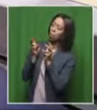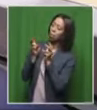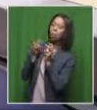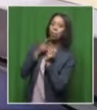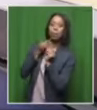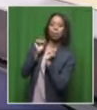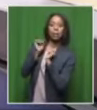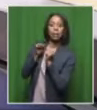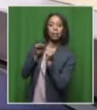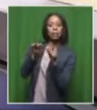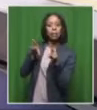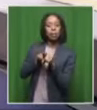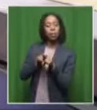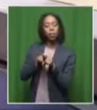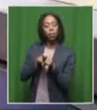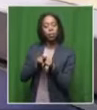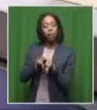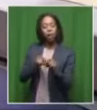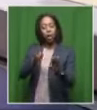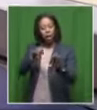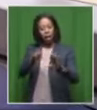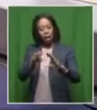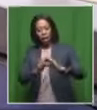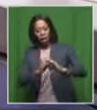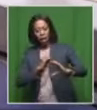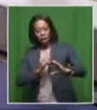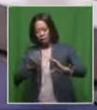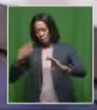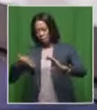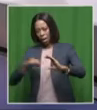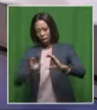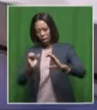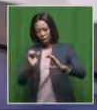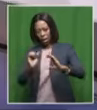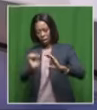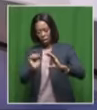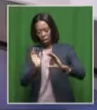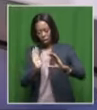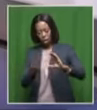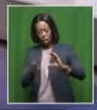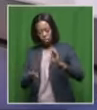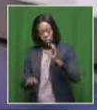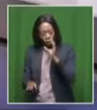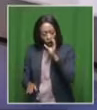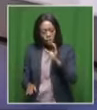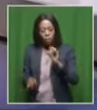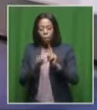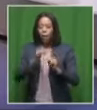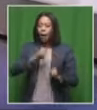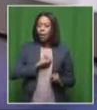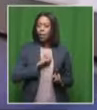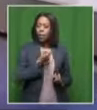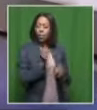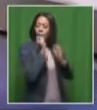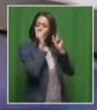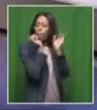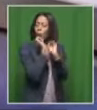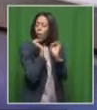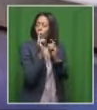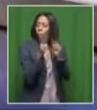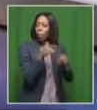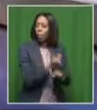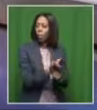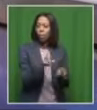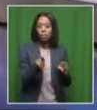it's like putting your mouth to an exhaust pipe. And yet our young people still don't understand. And